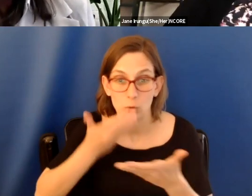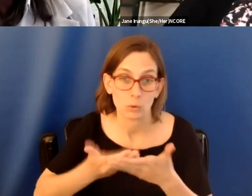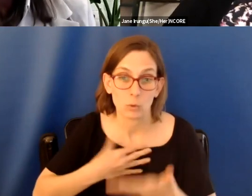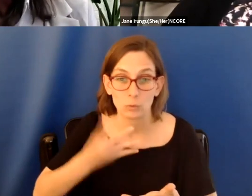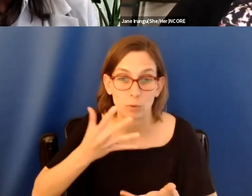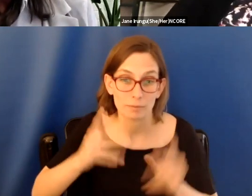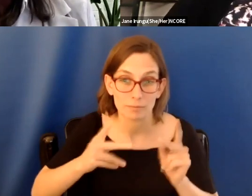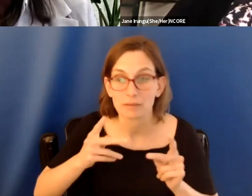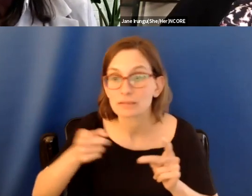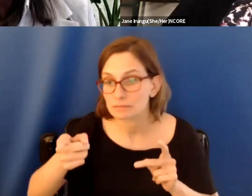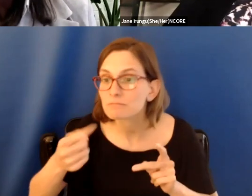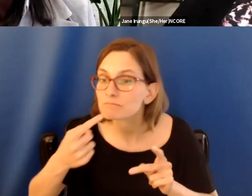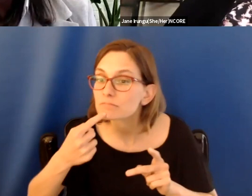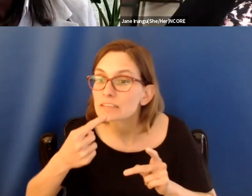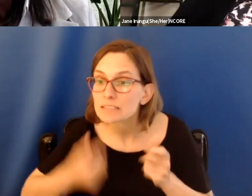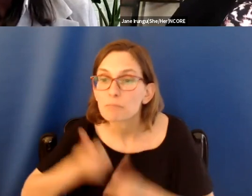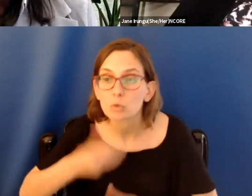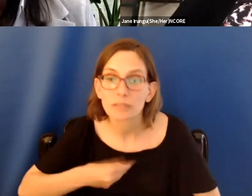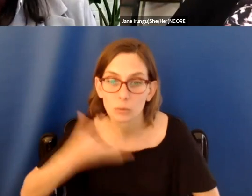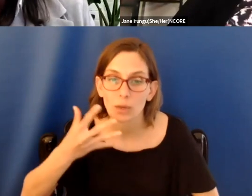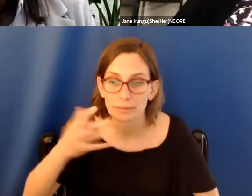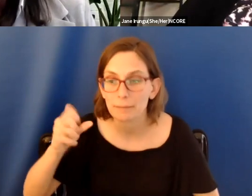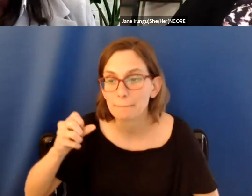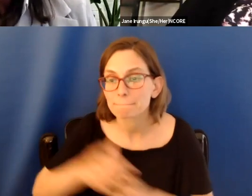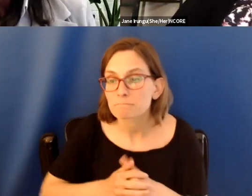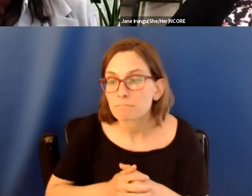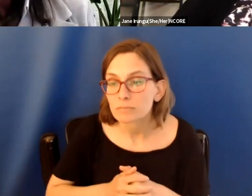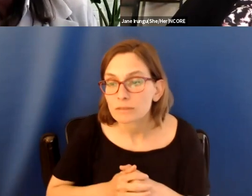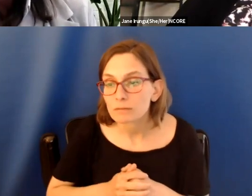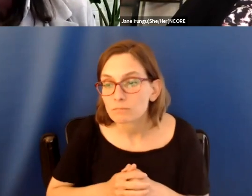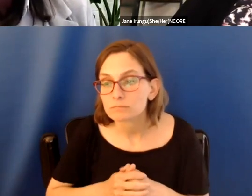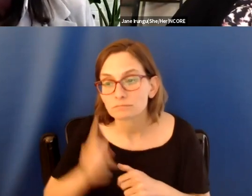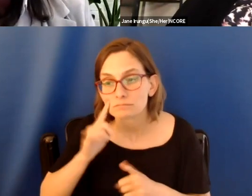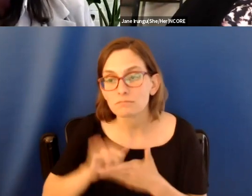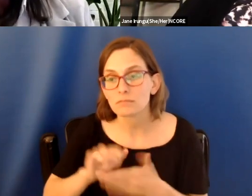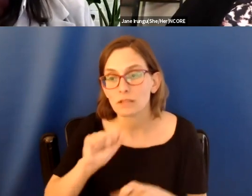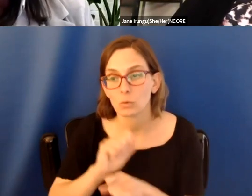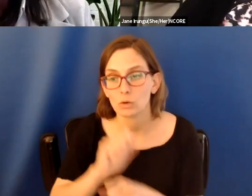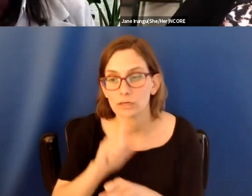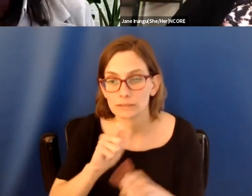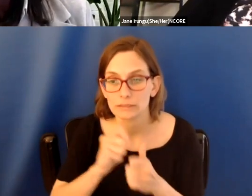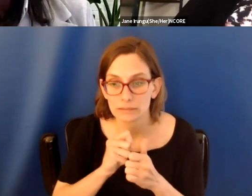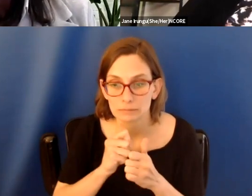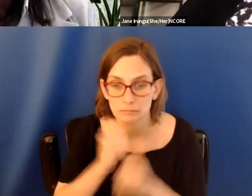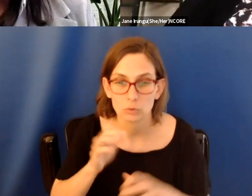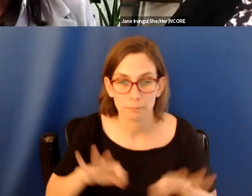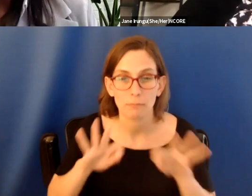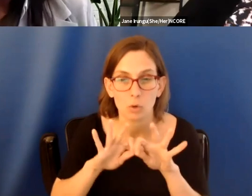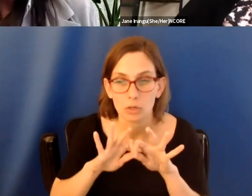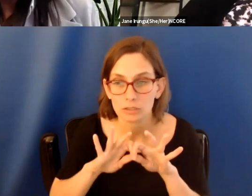intentions. Yeah. She is saying they're mostly white. Then, then I think this, this work is really important. Um, one non-black.